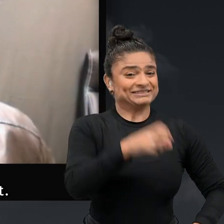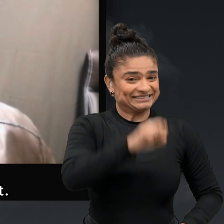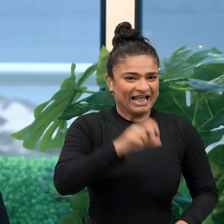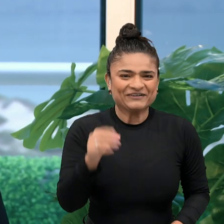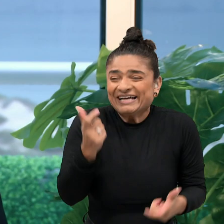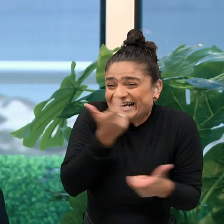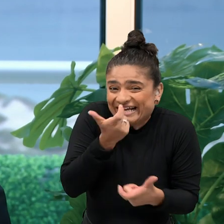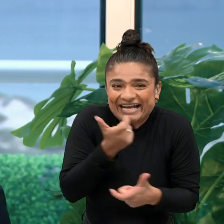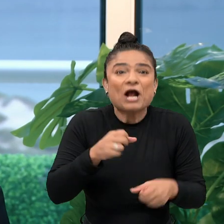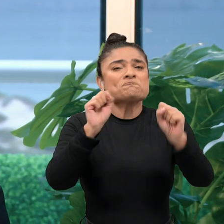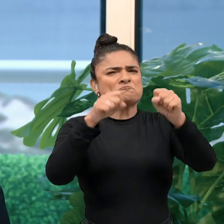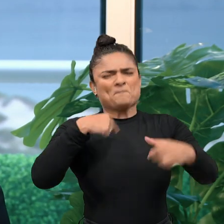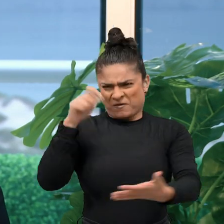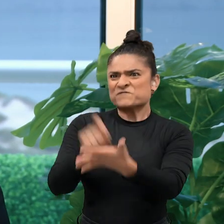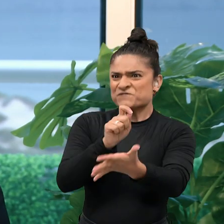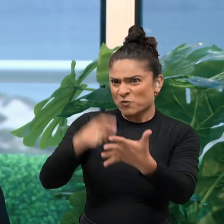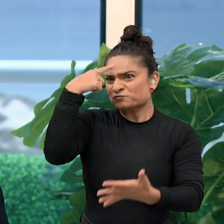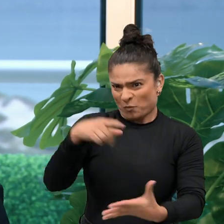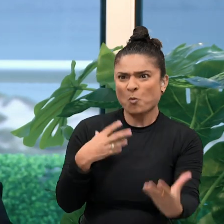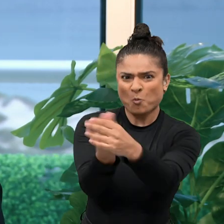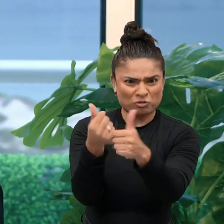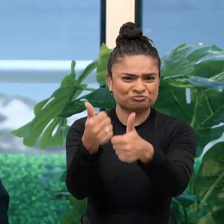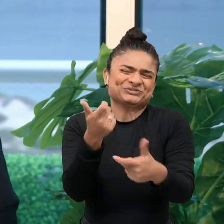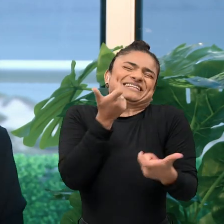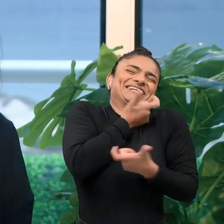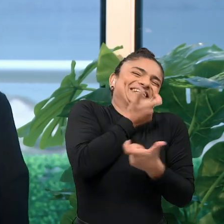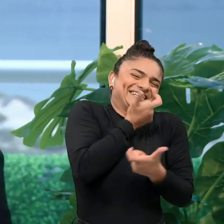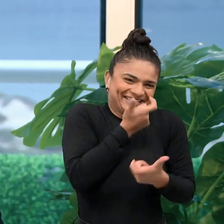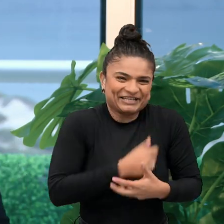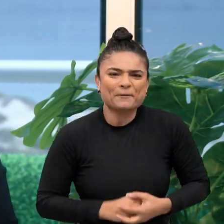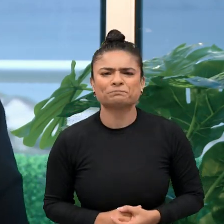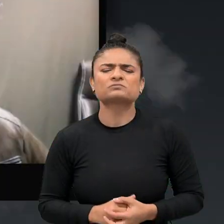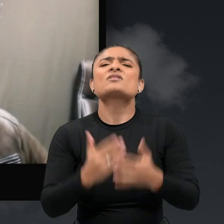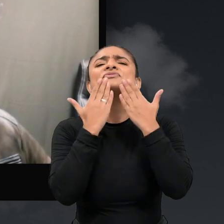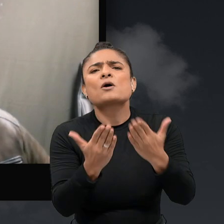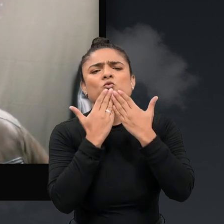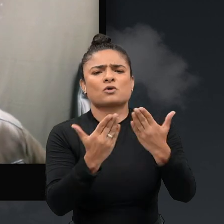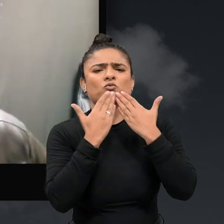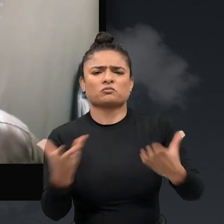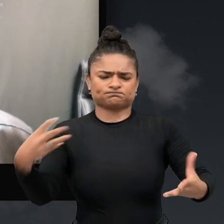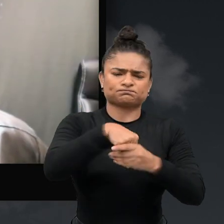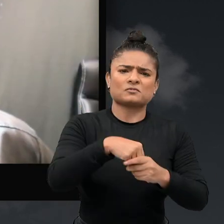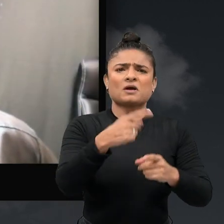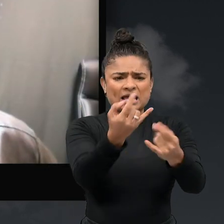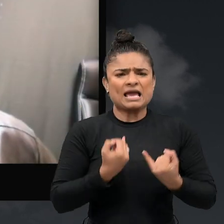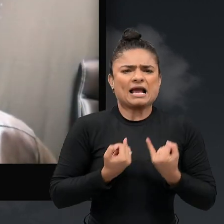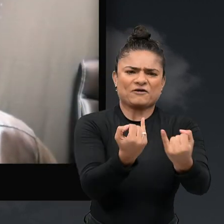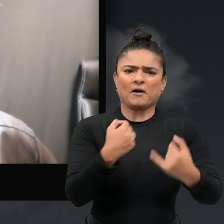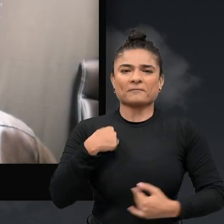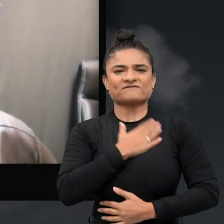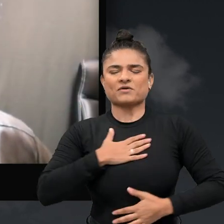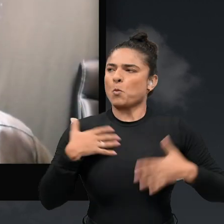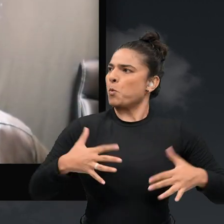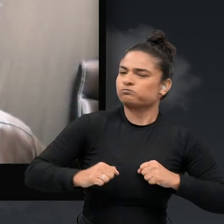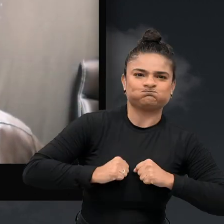President. Yes, I'll be voting for you. Thank you very much and thank you very much for the